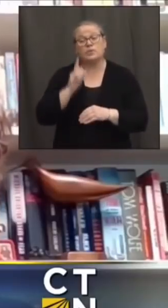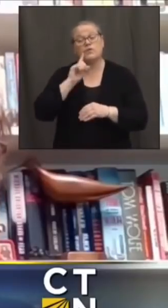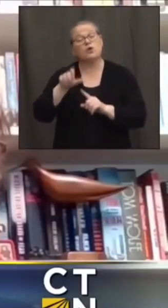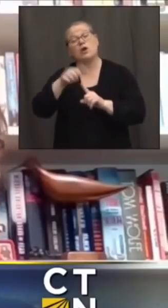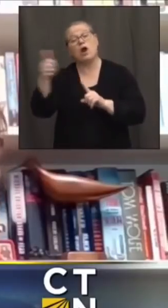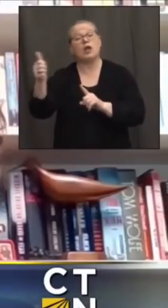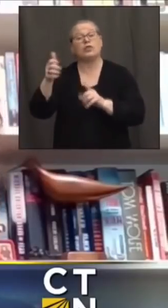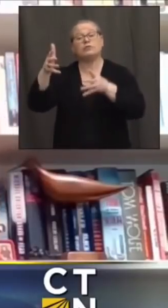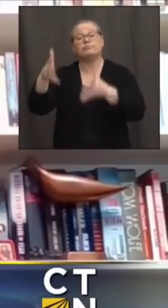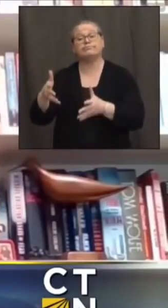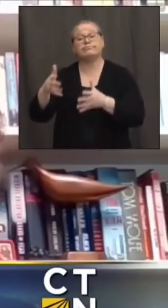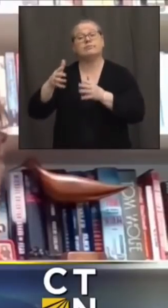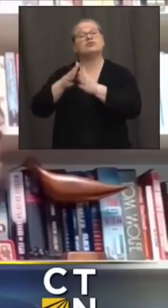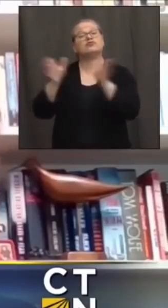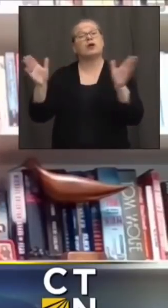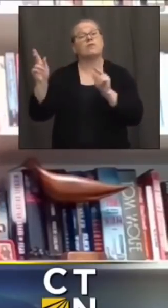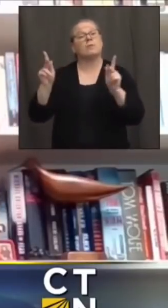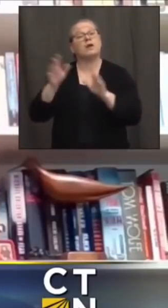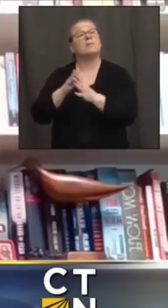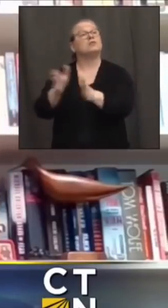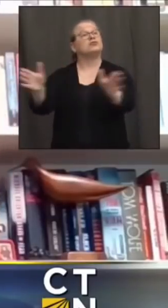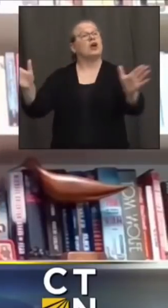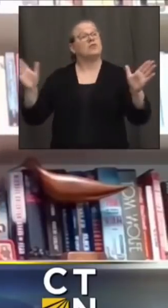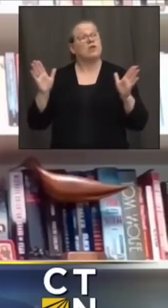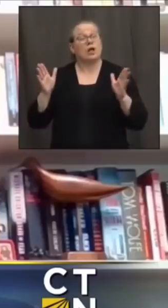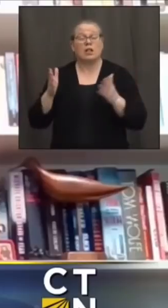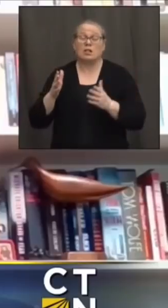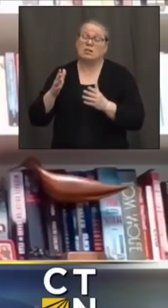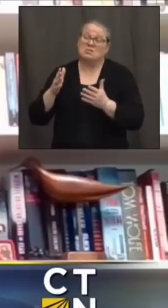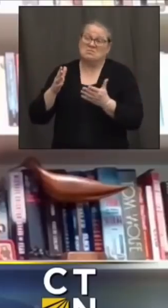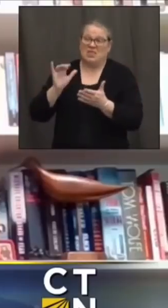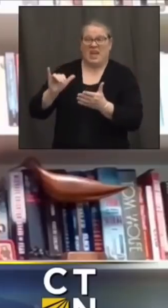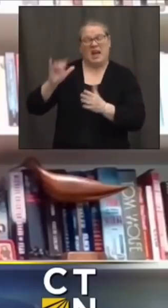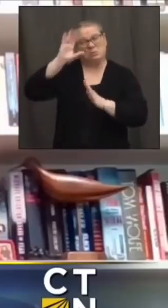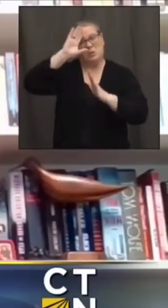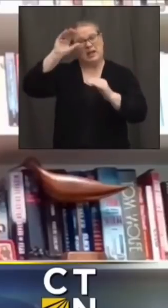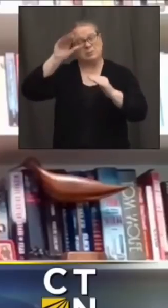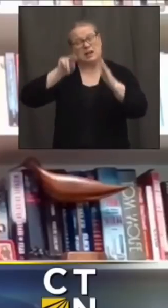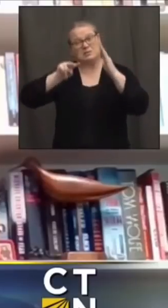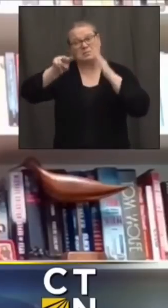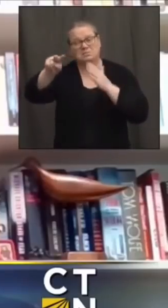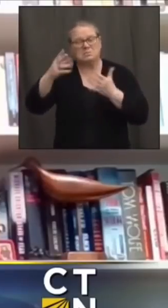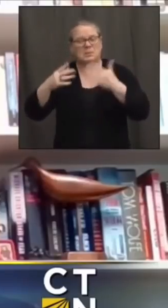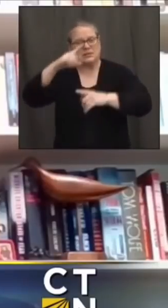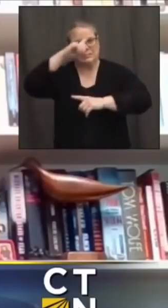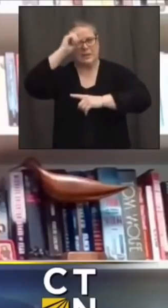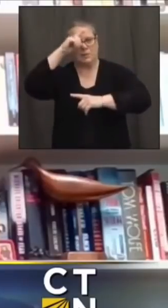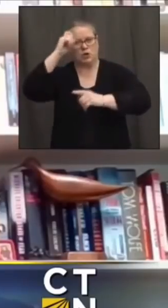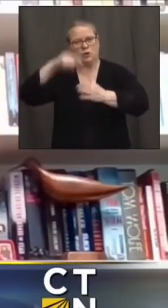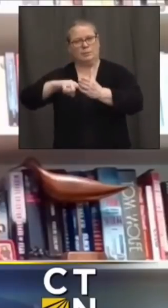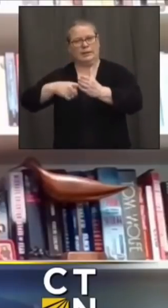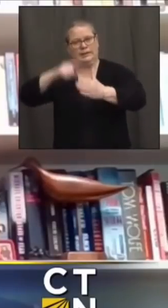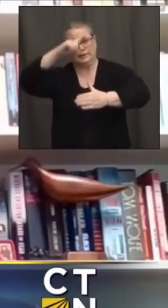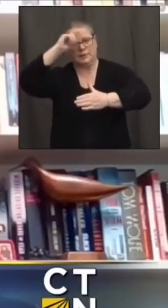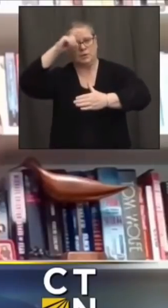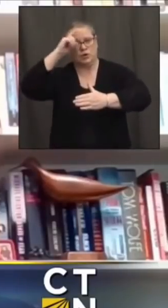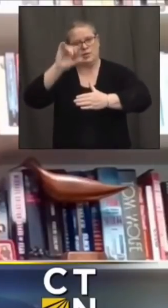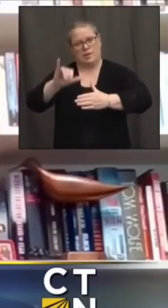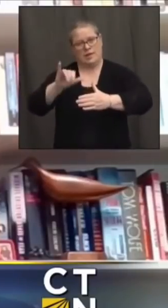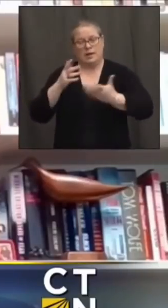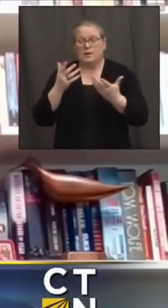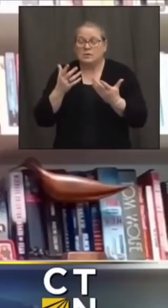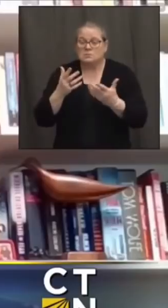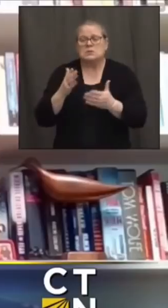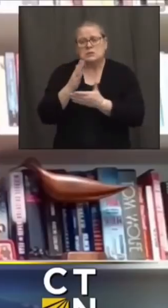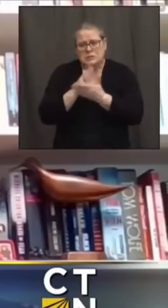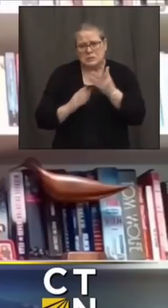expect vaccine we've been saying all along that that would be around early summer this doesn't change that all that much we've we've moved some